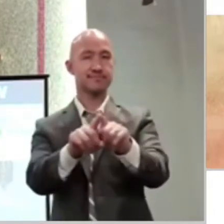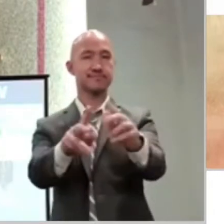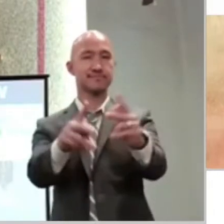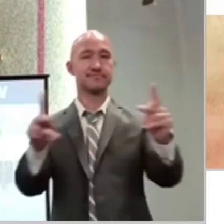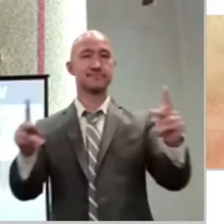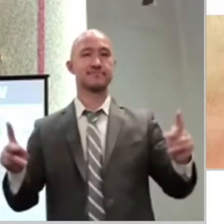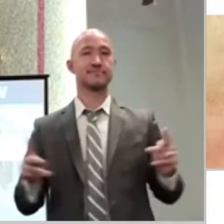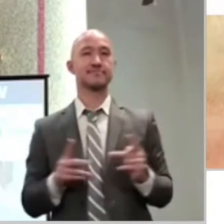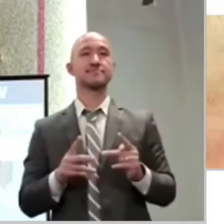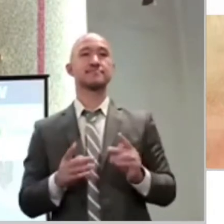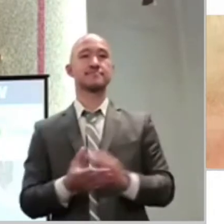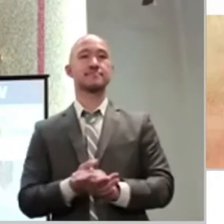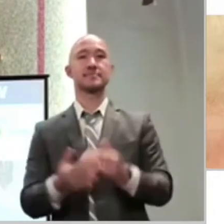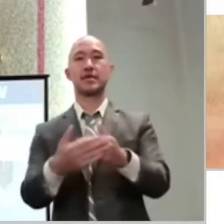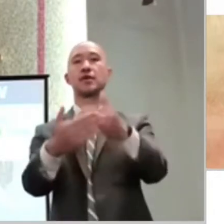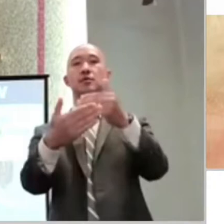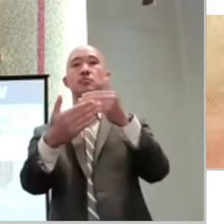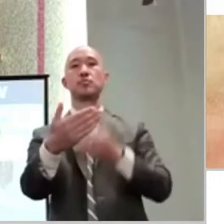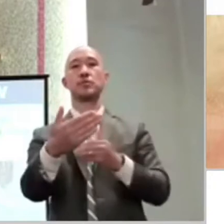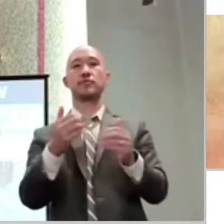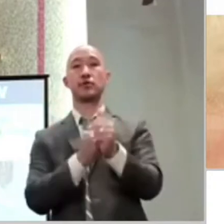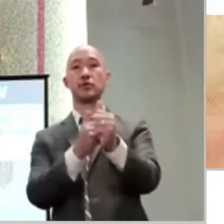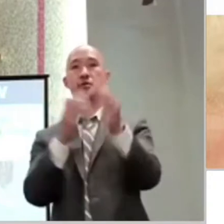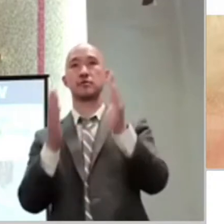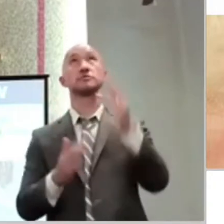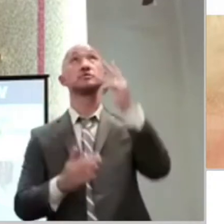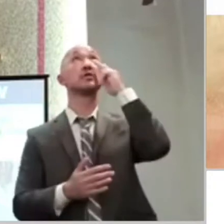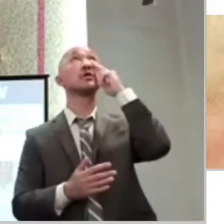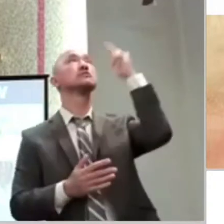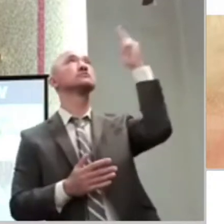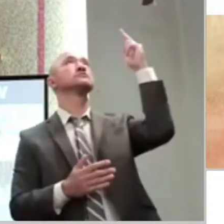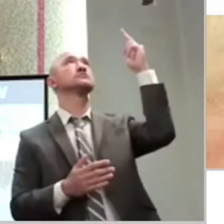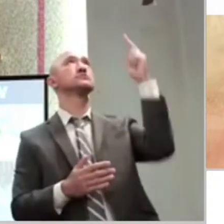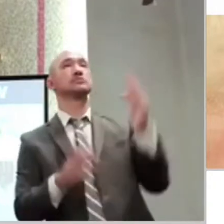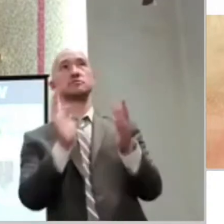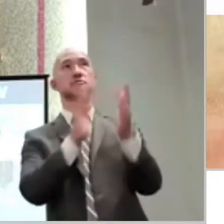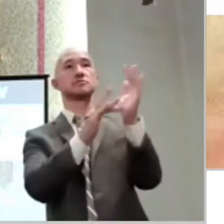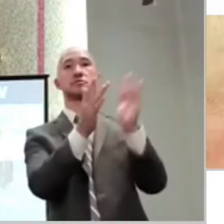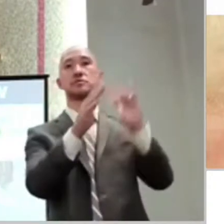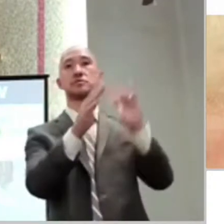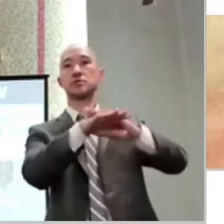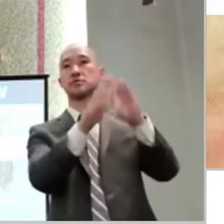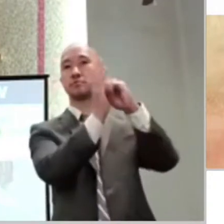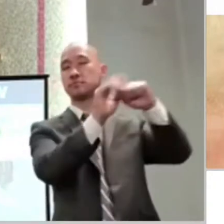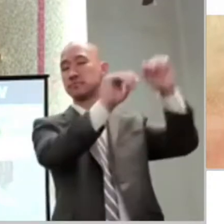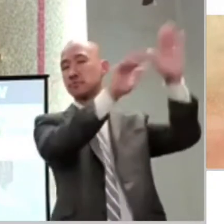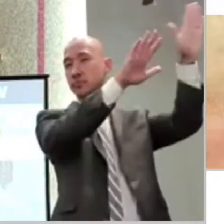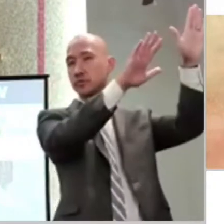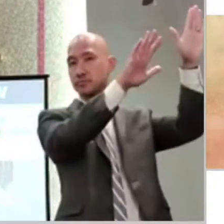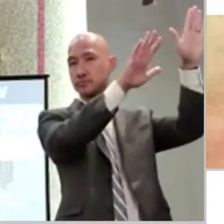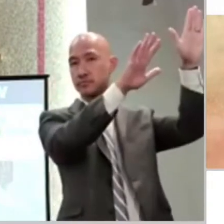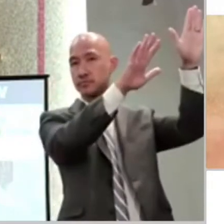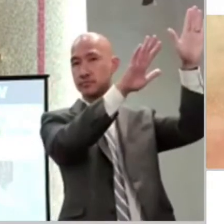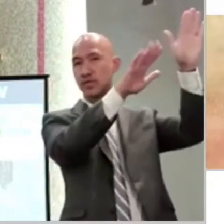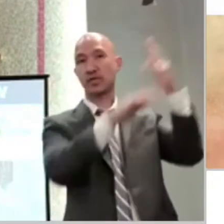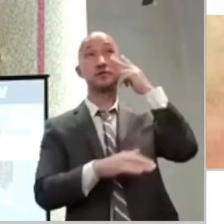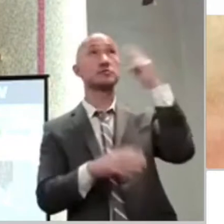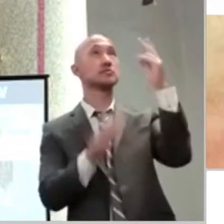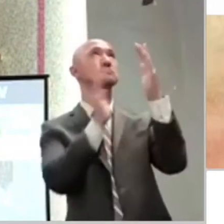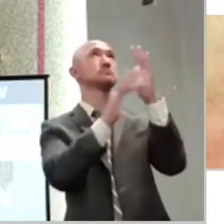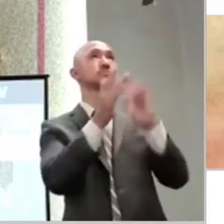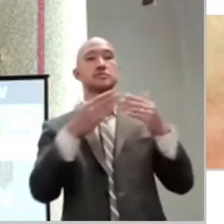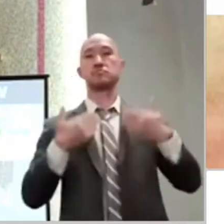the things that they saw. It was probably like a booster shot to their faith, having been there with Jesus and having him